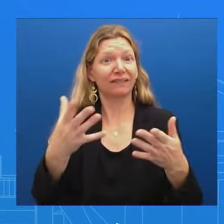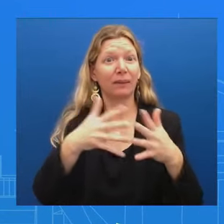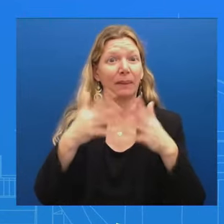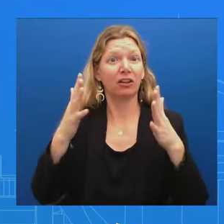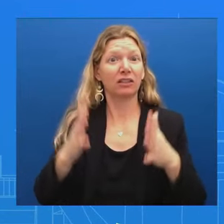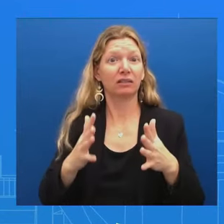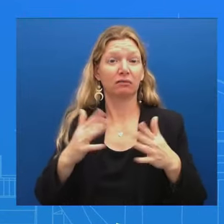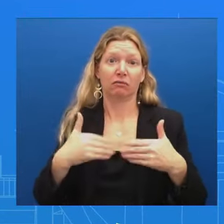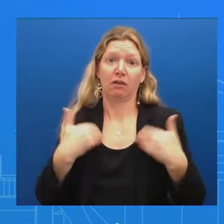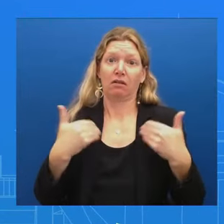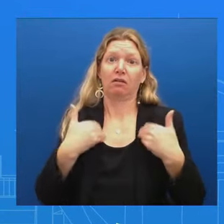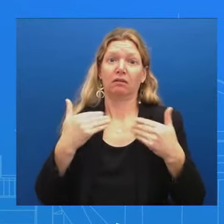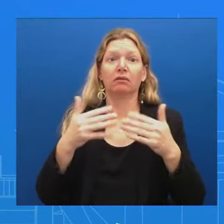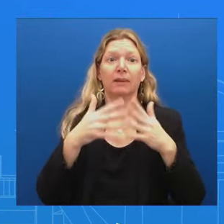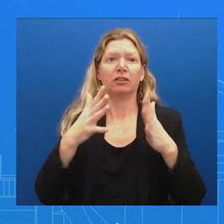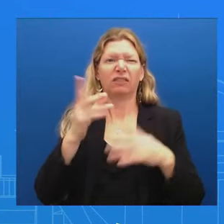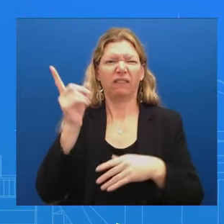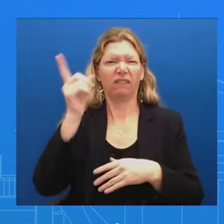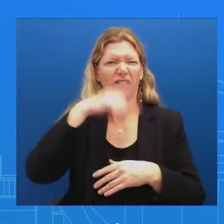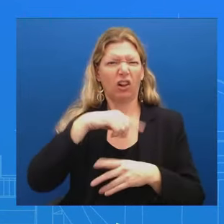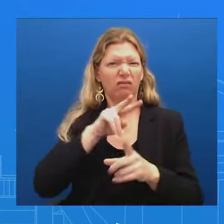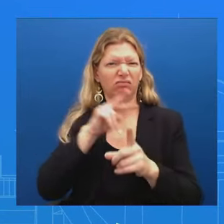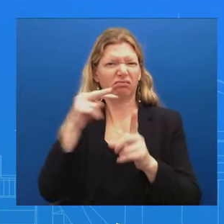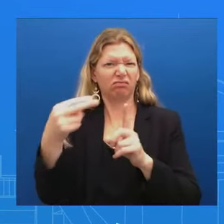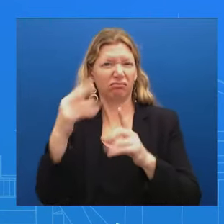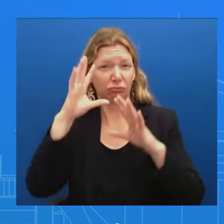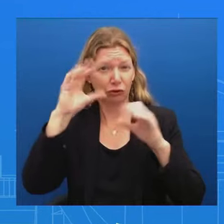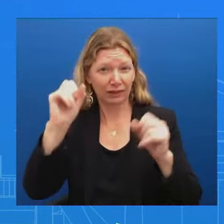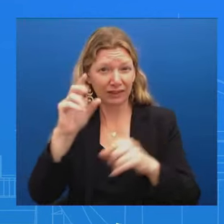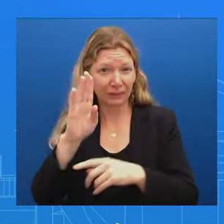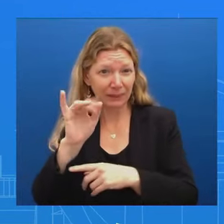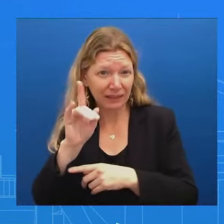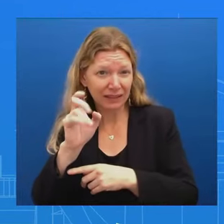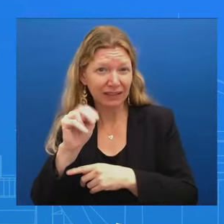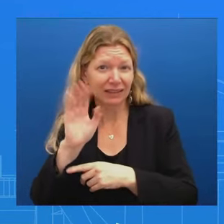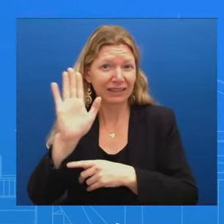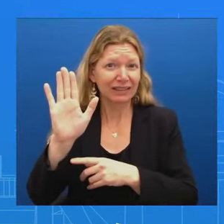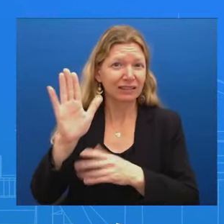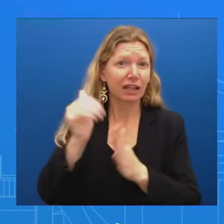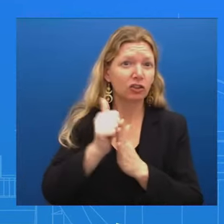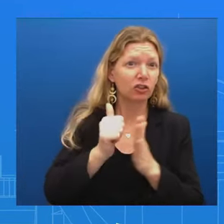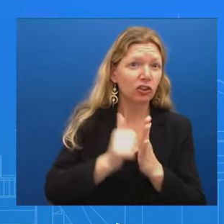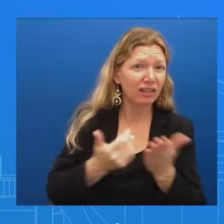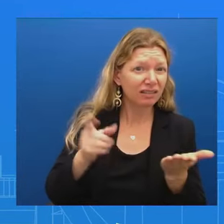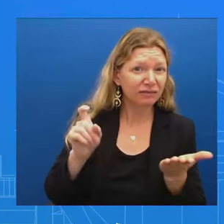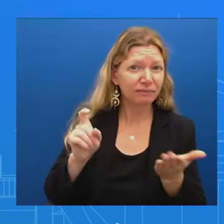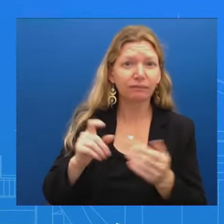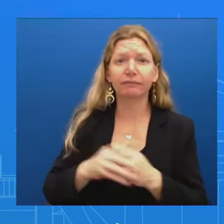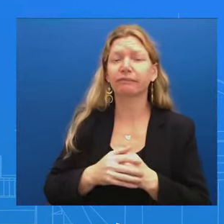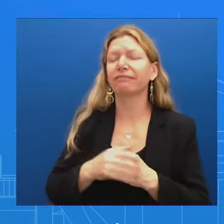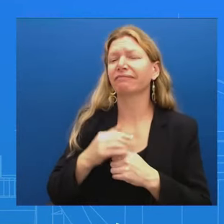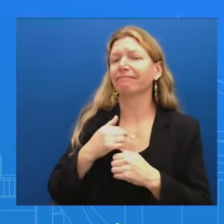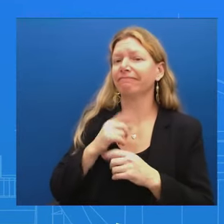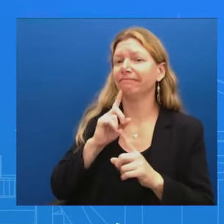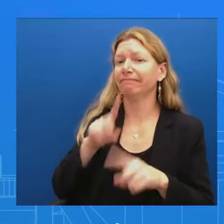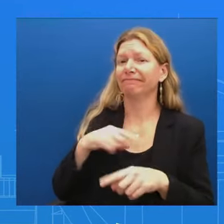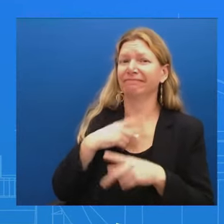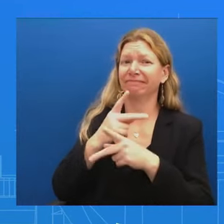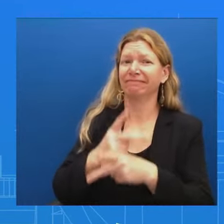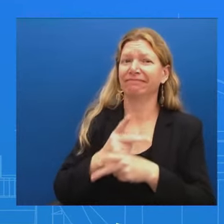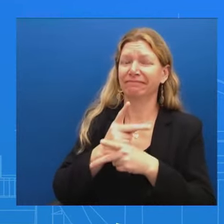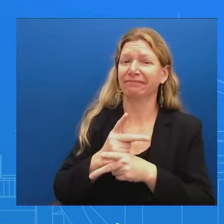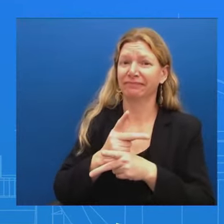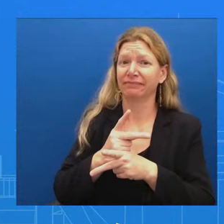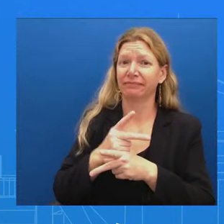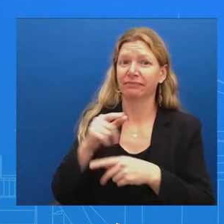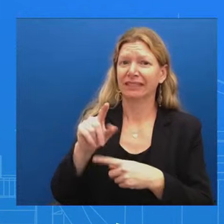speaking to TikTok specifically Because there is a CFIUS review They're in an independent body And they are going to move forward